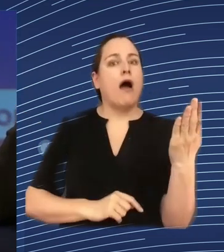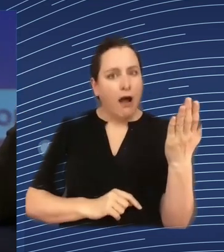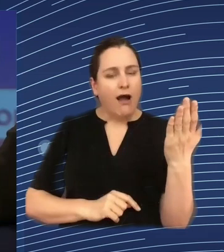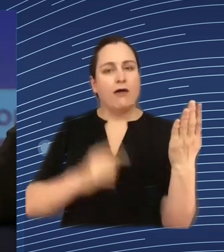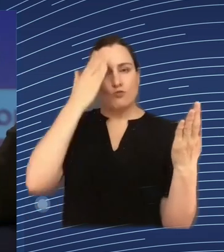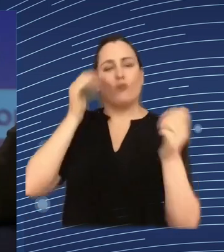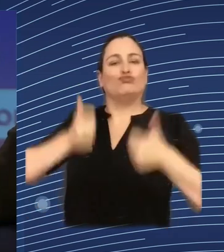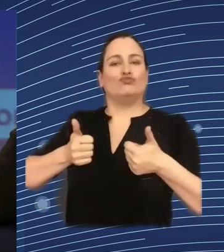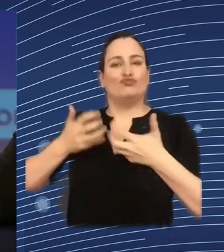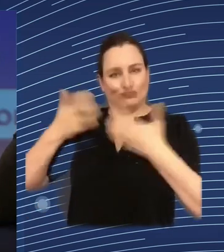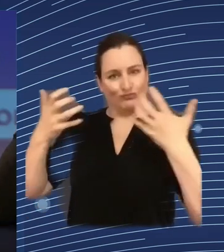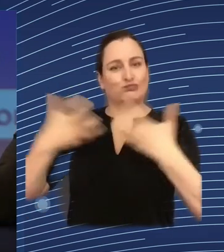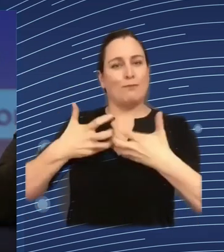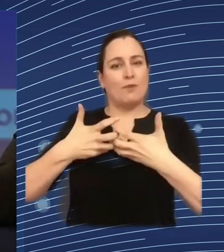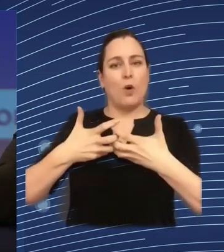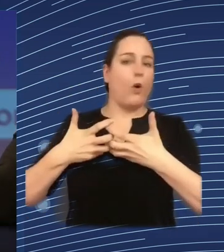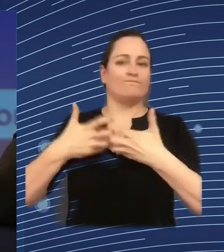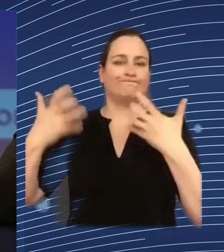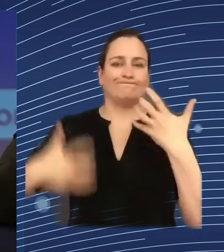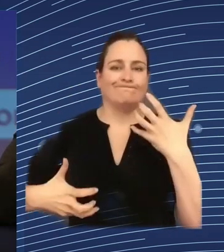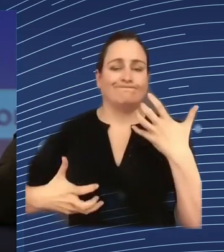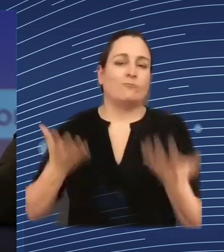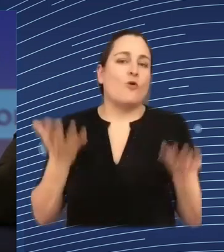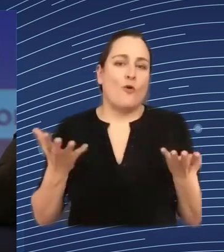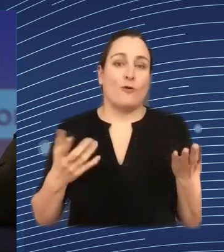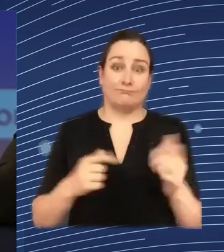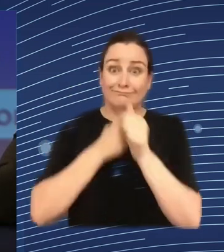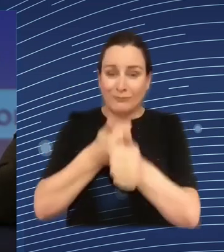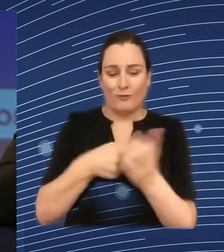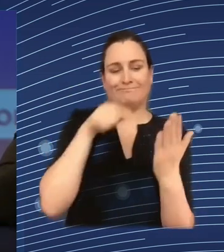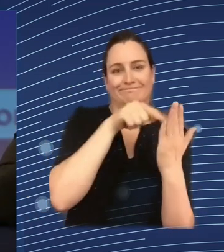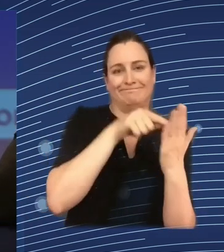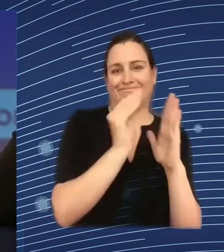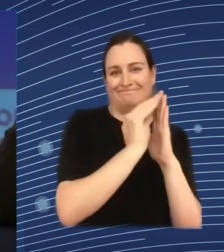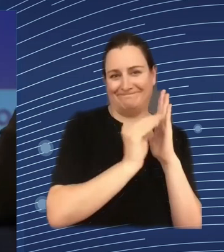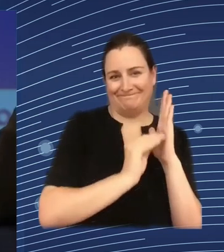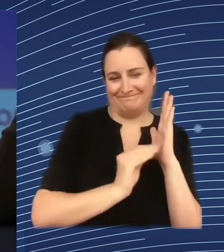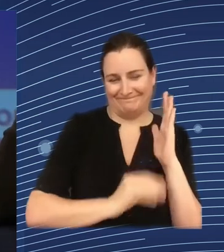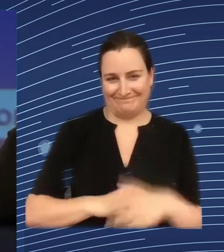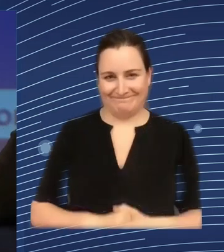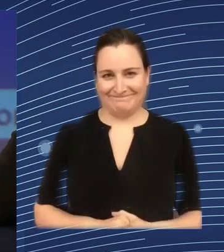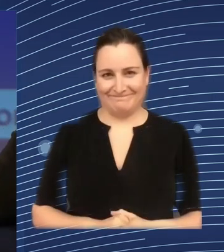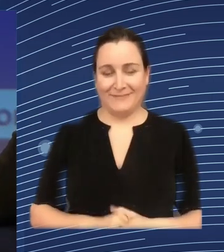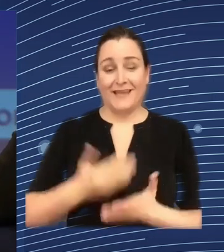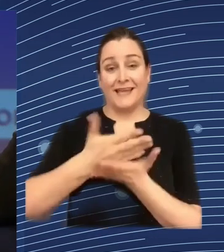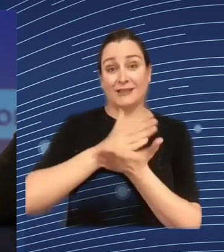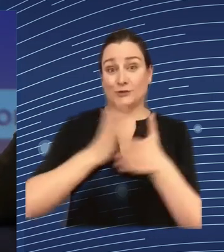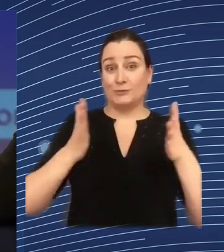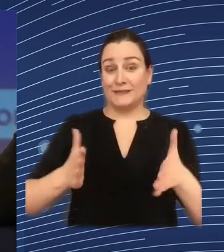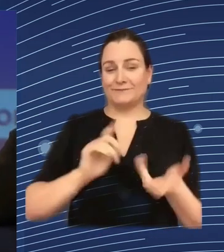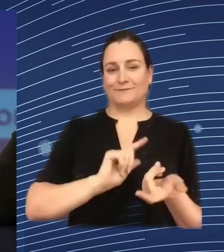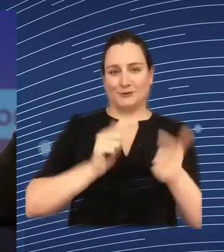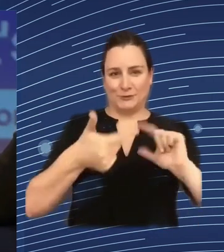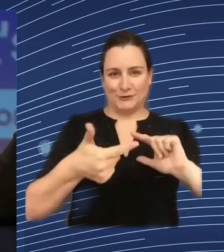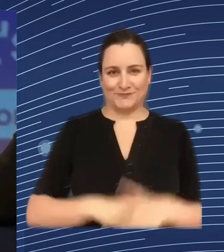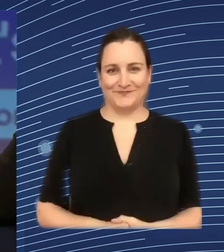use from vendors from partners that we build ourselves does not have AI in it it's cloud-based where it does have AI in it what we then do